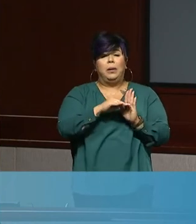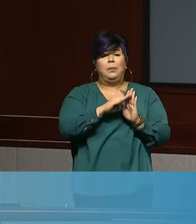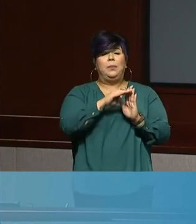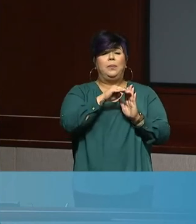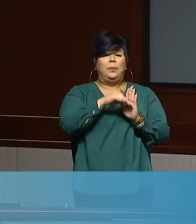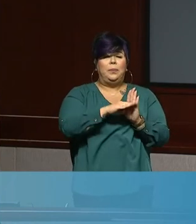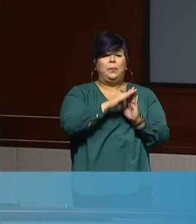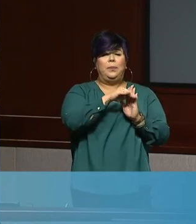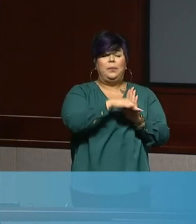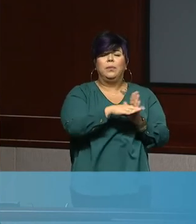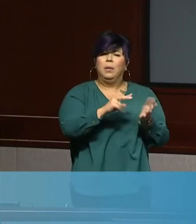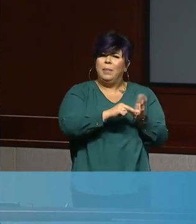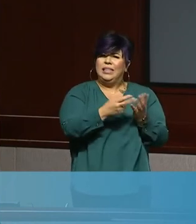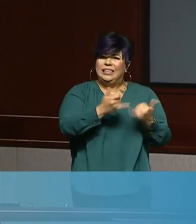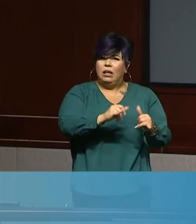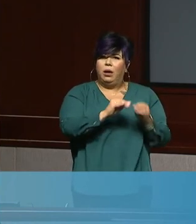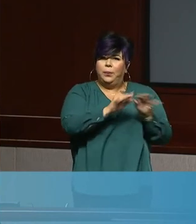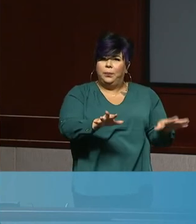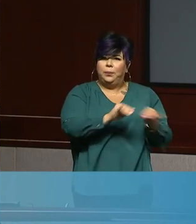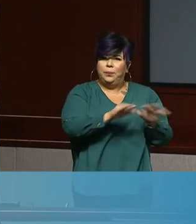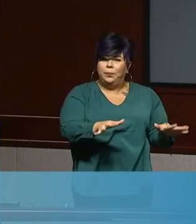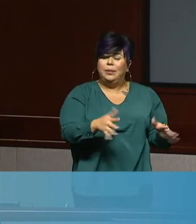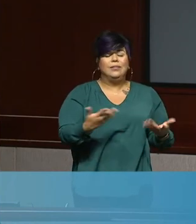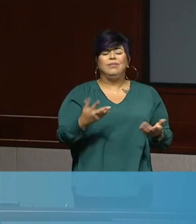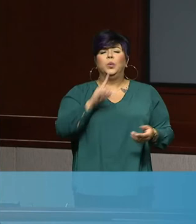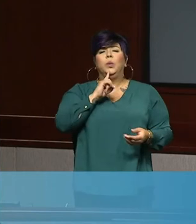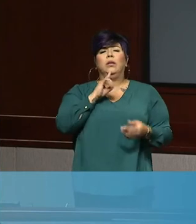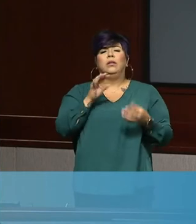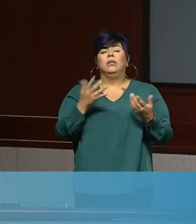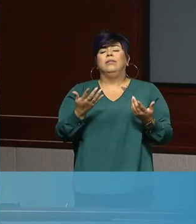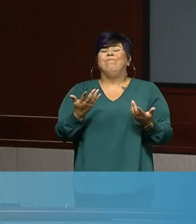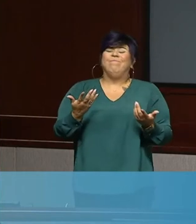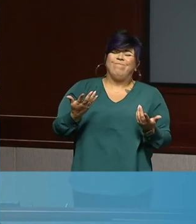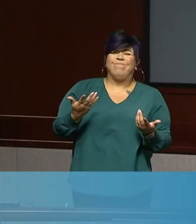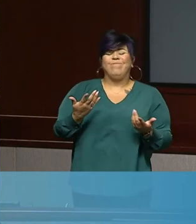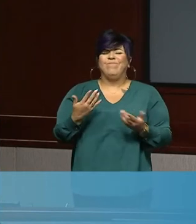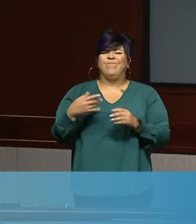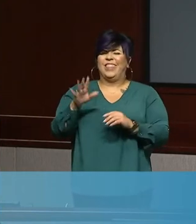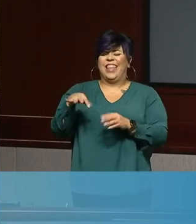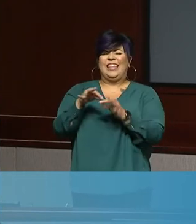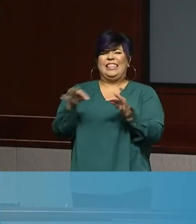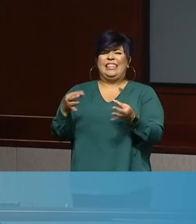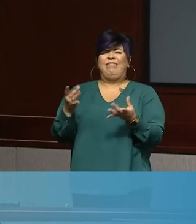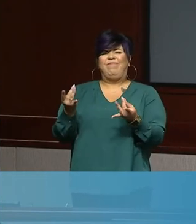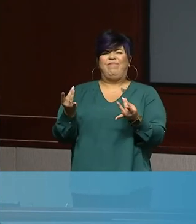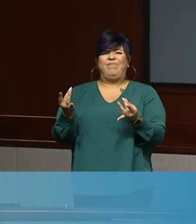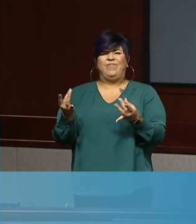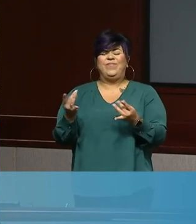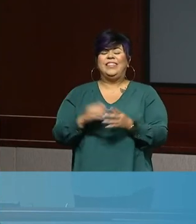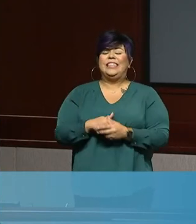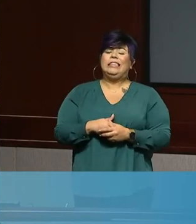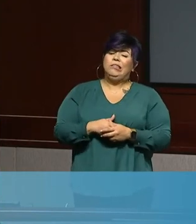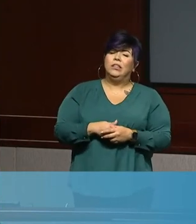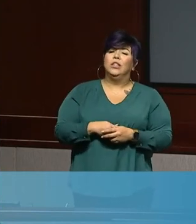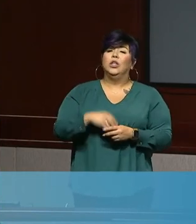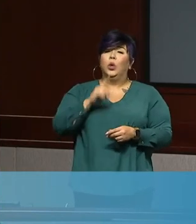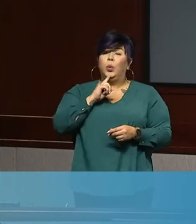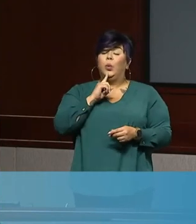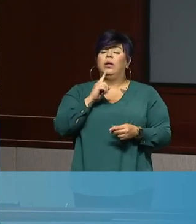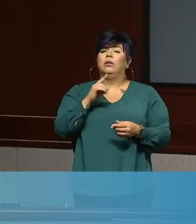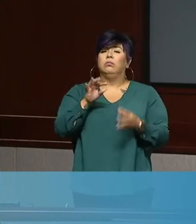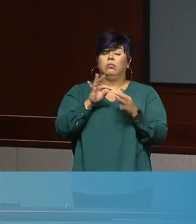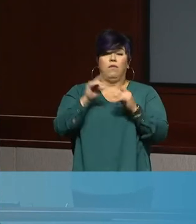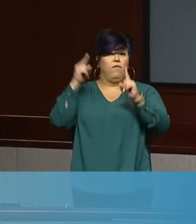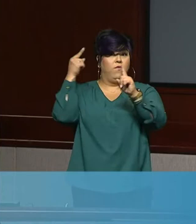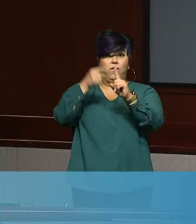we, we are hopeful about the decline we see in cases. We know that there comes a point where you, what, once you can get the transmission so low,